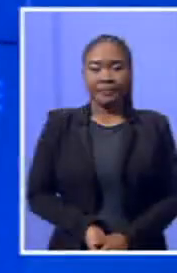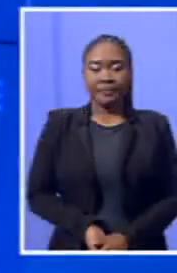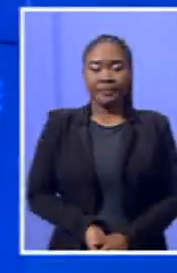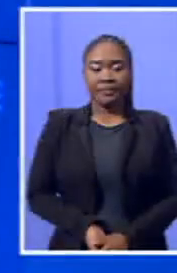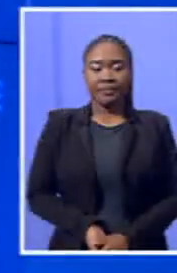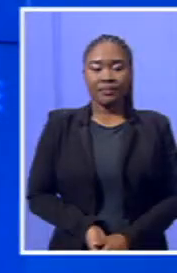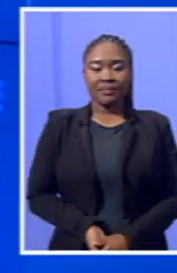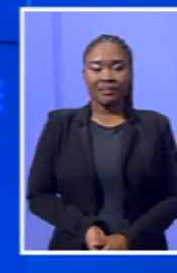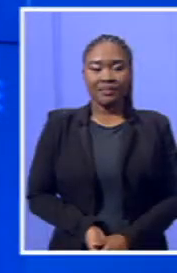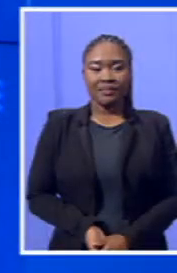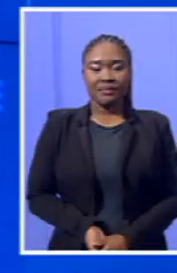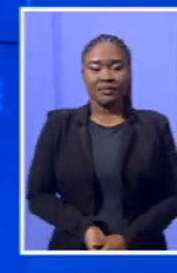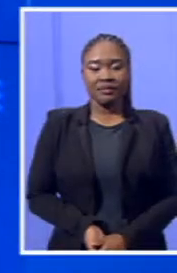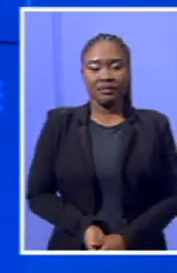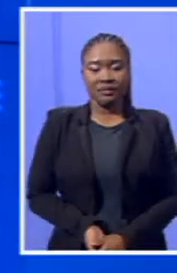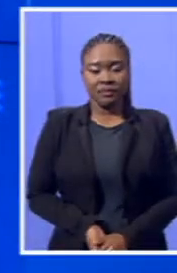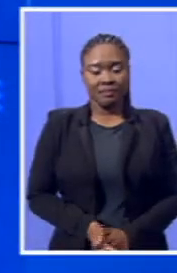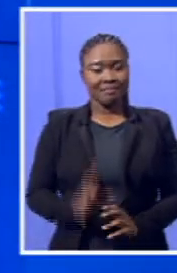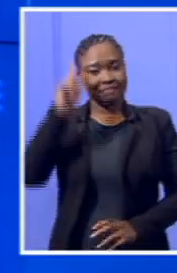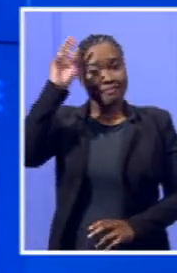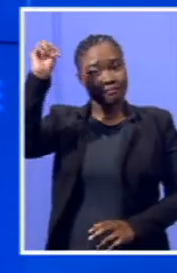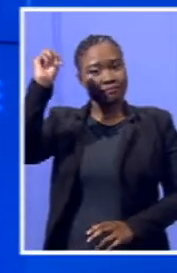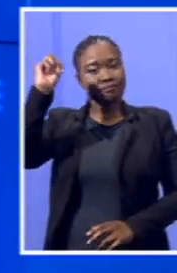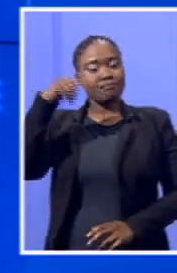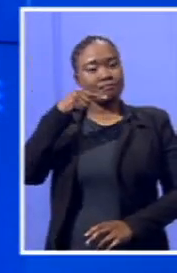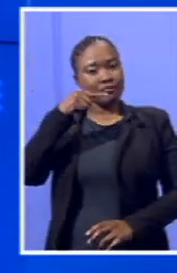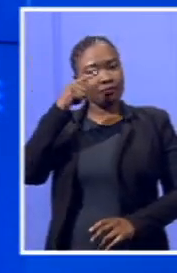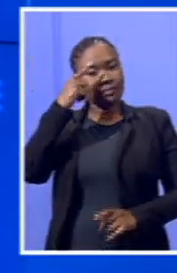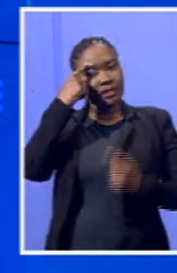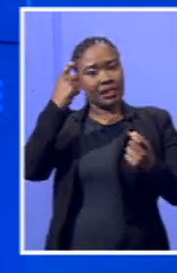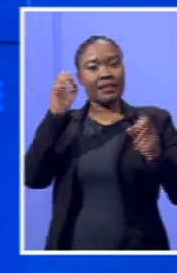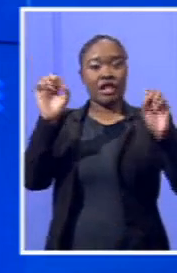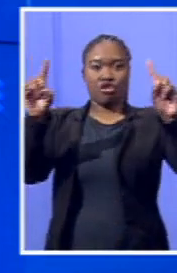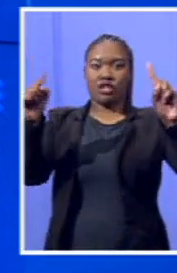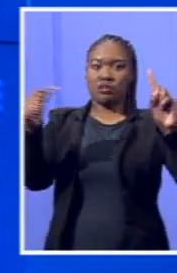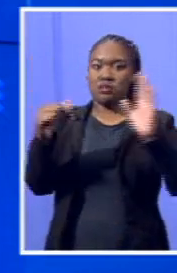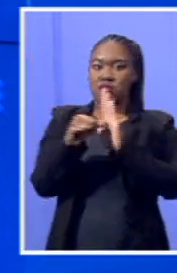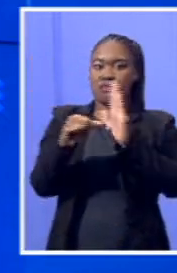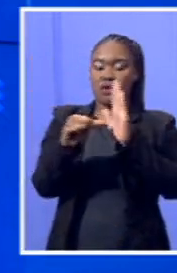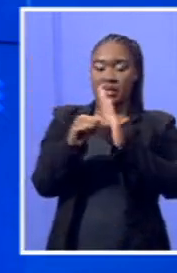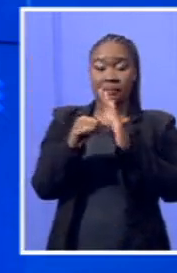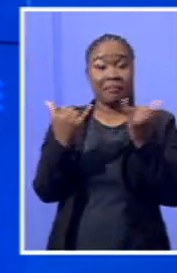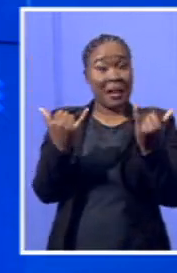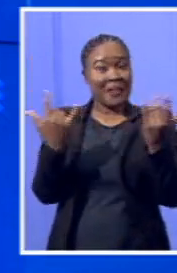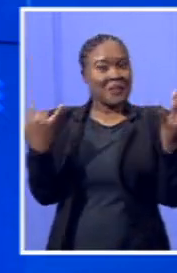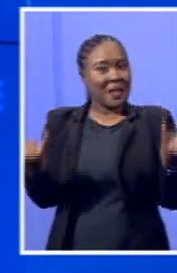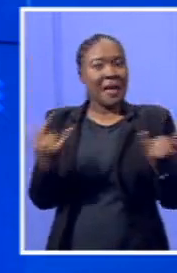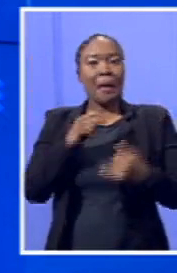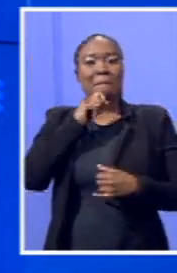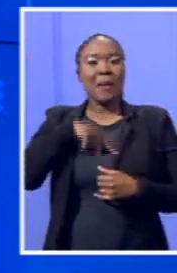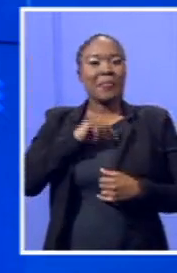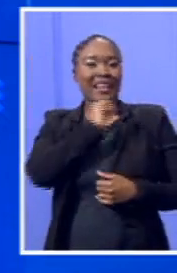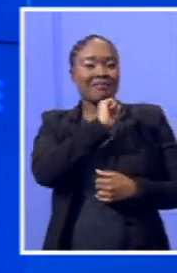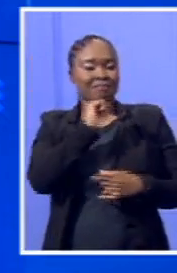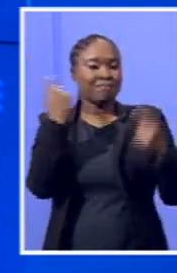Music Nelson Mandela believed in education and its power for opening doors. And what better way to celebrate his birthday with